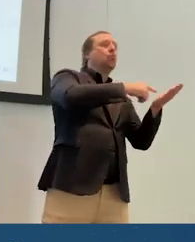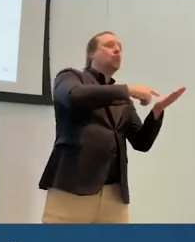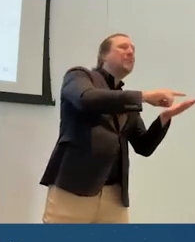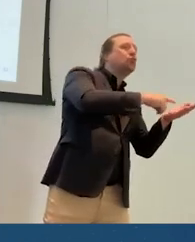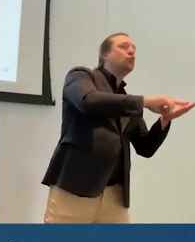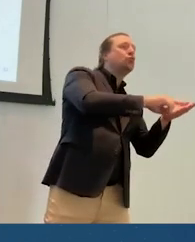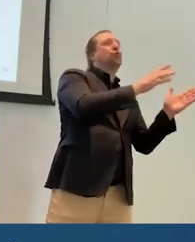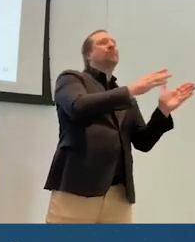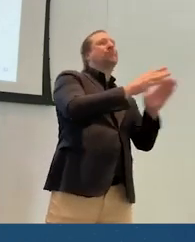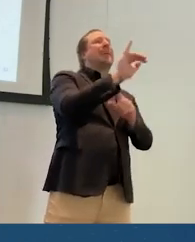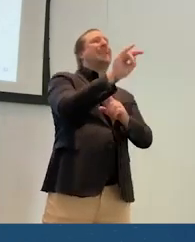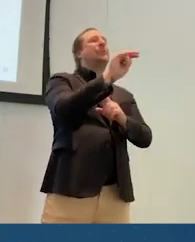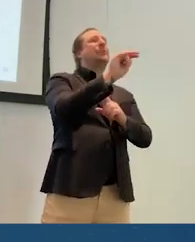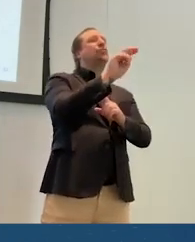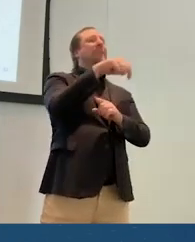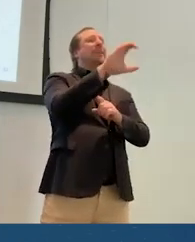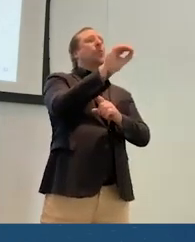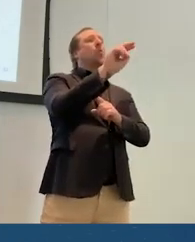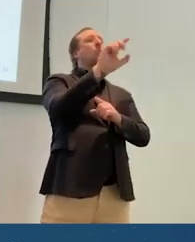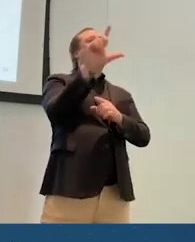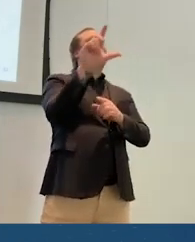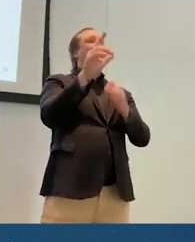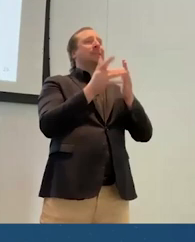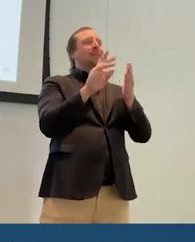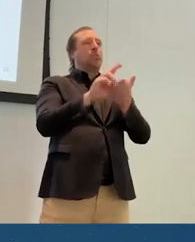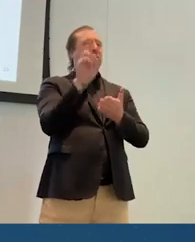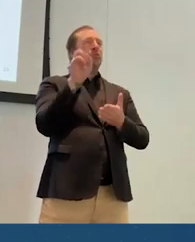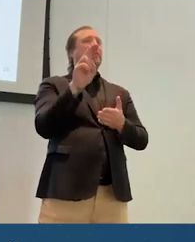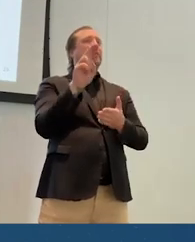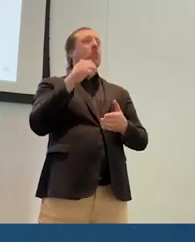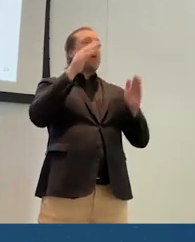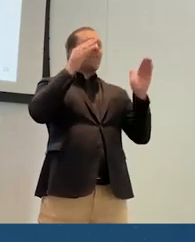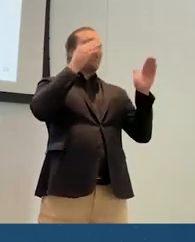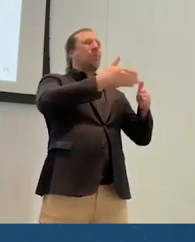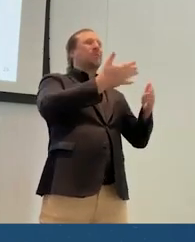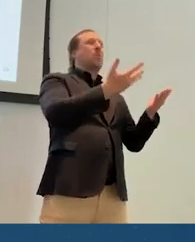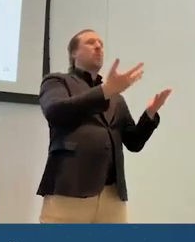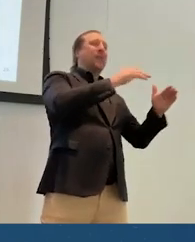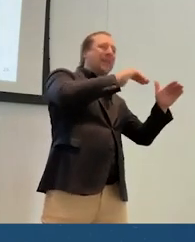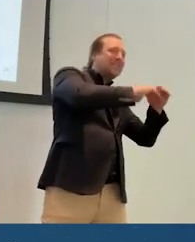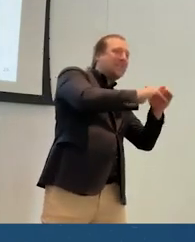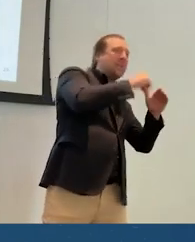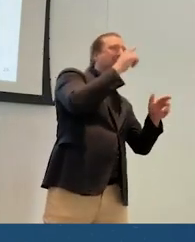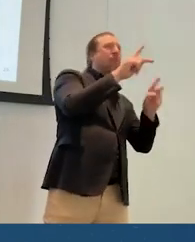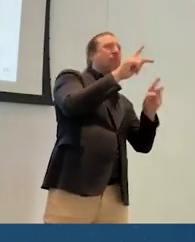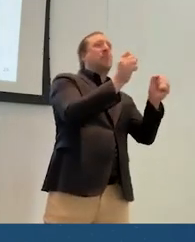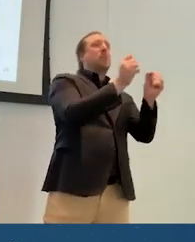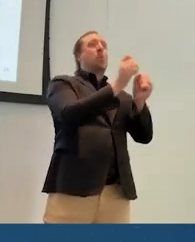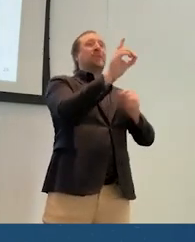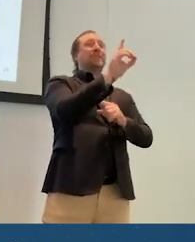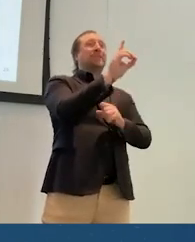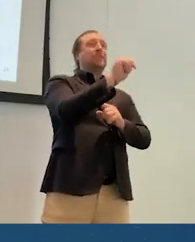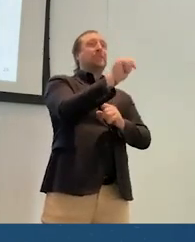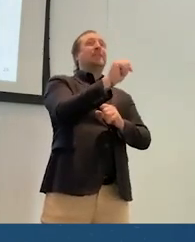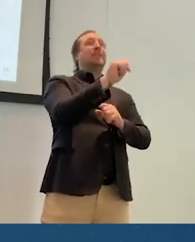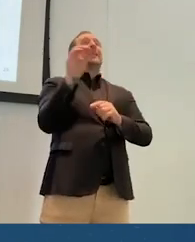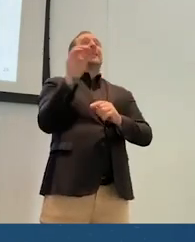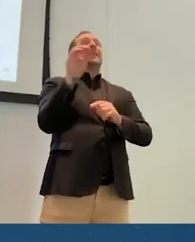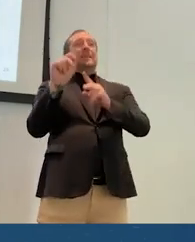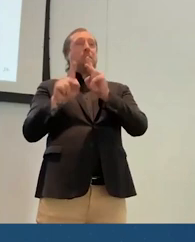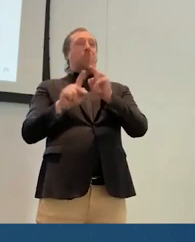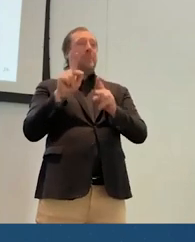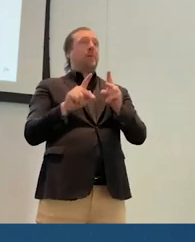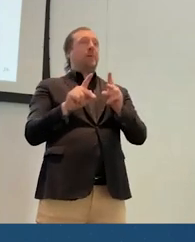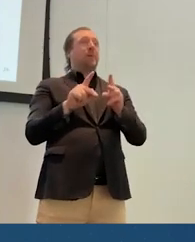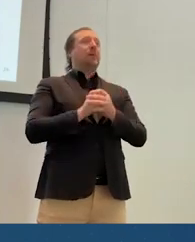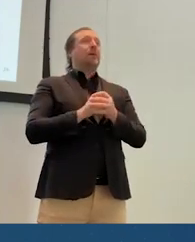Cornell Tech, and we are focused on the accessibility for people with disability or for disabled people of